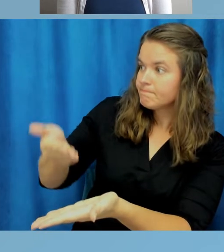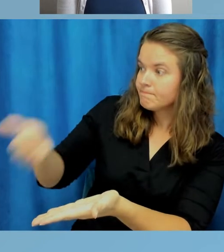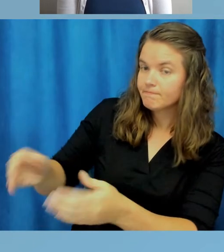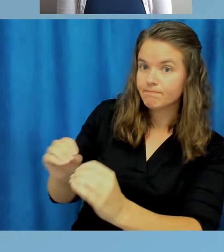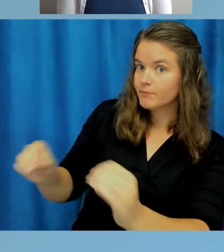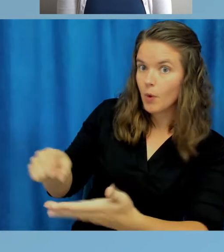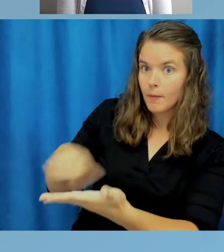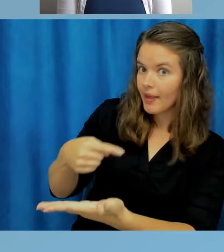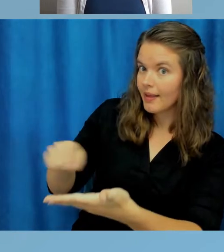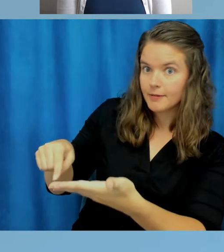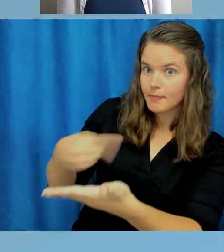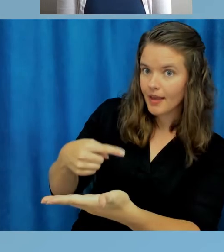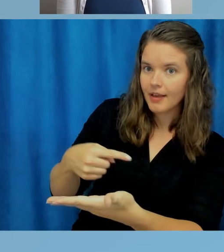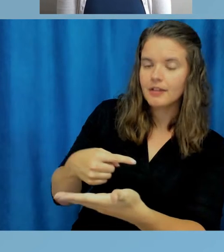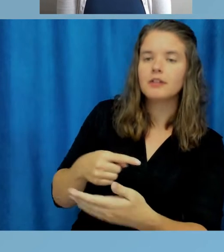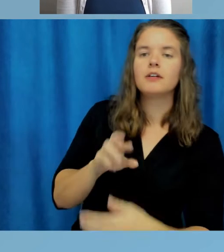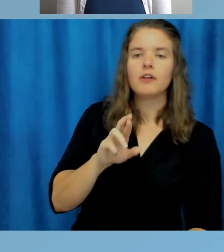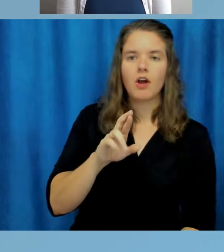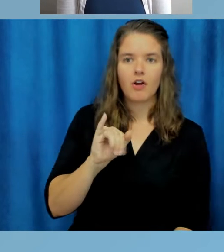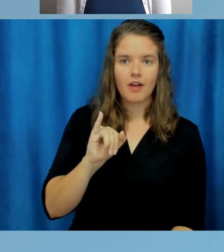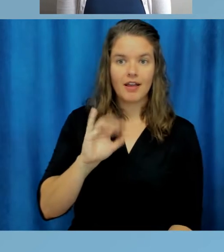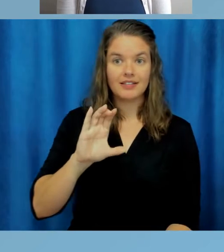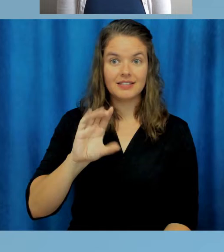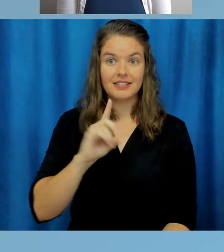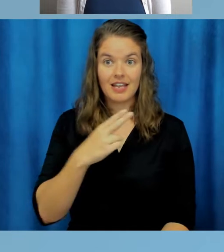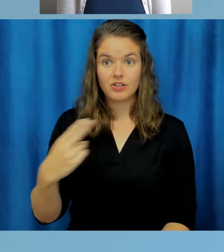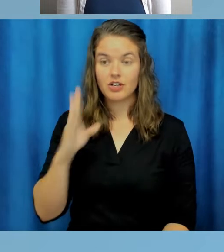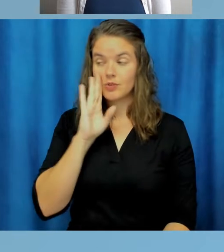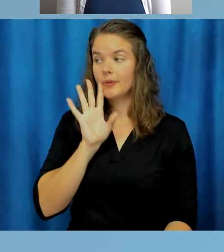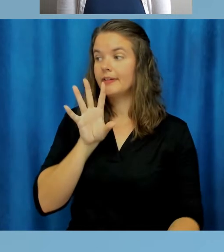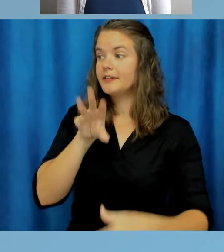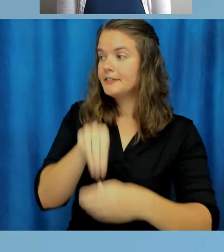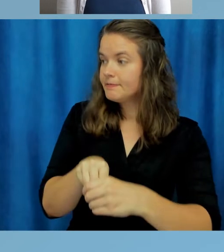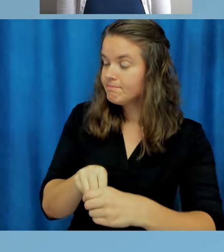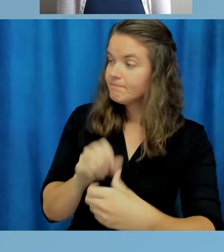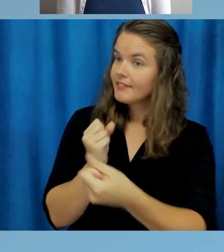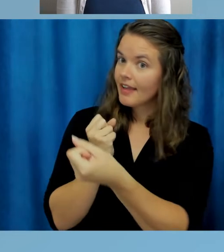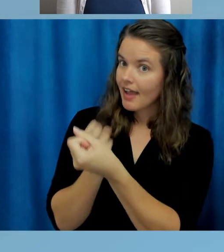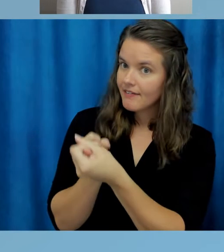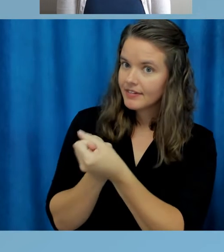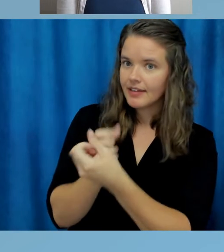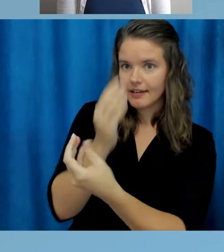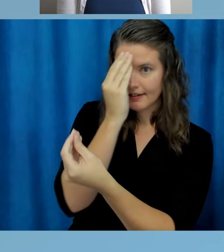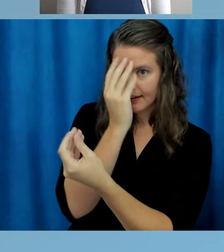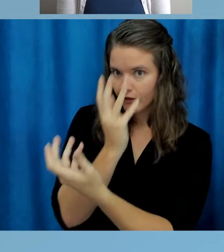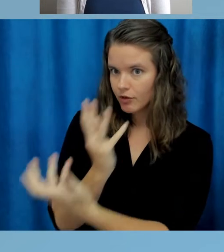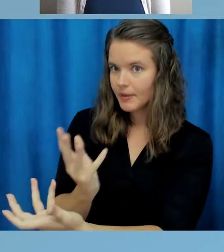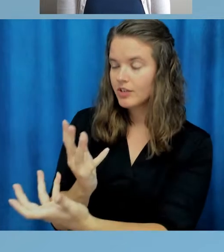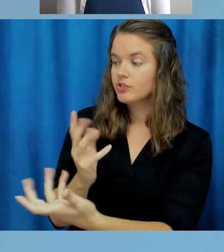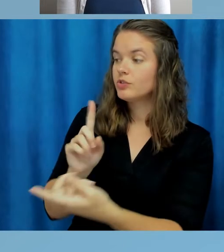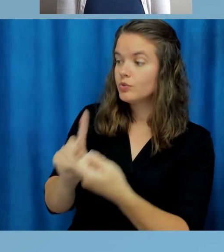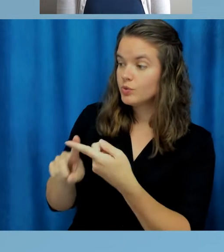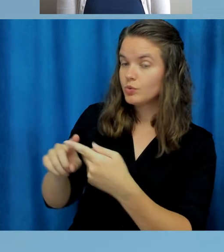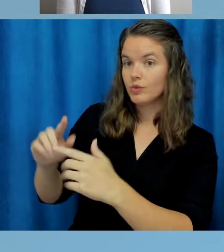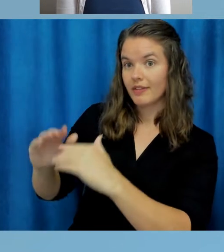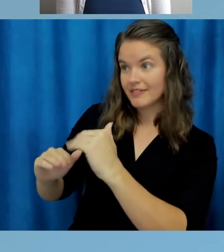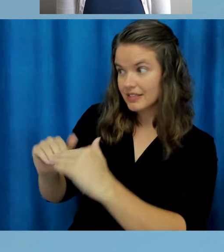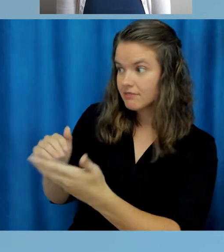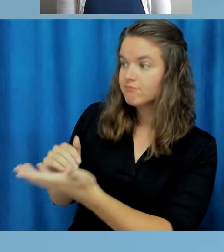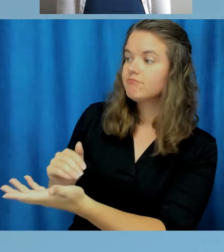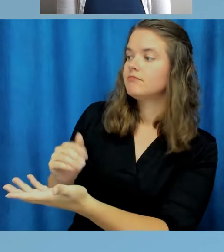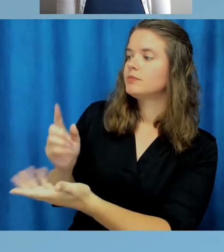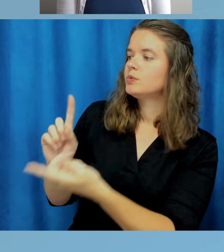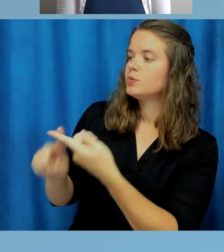luck, then RICDHH will step in to provide advocacy and information about the request to the facility